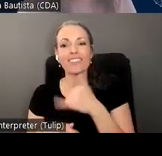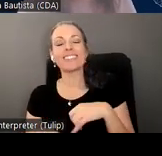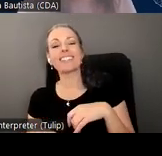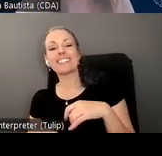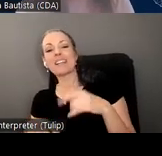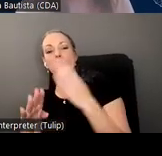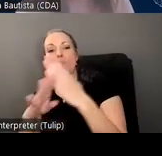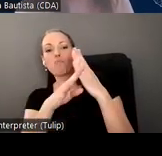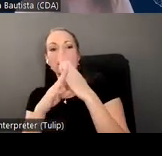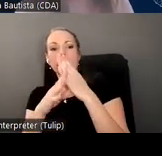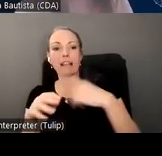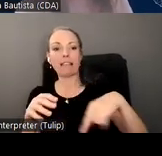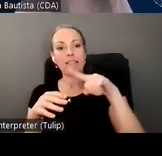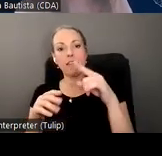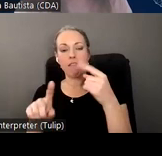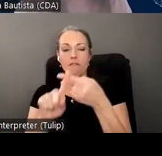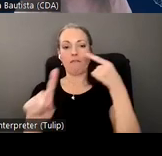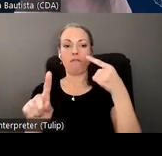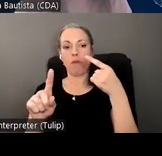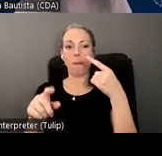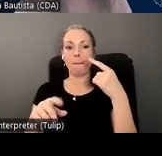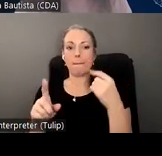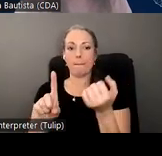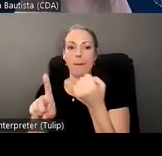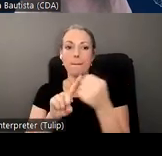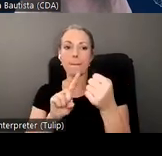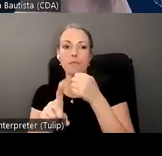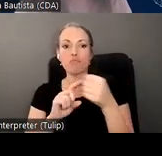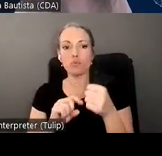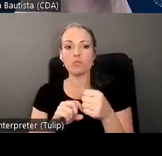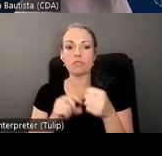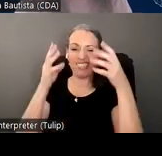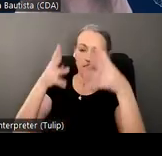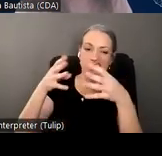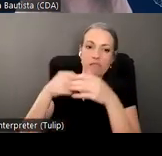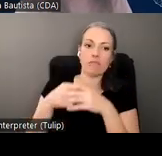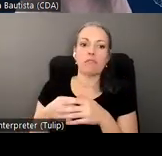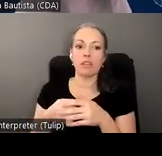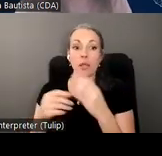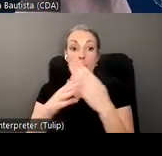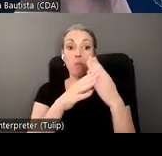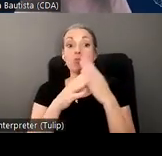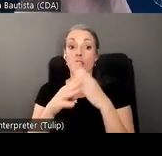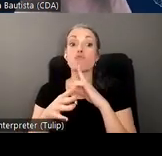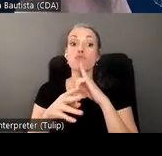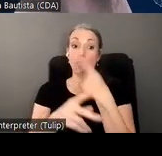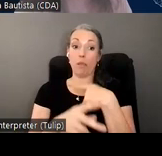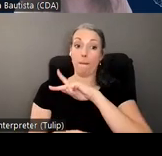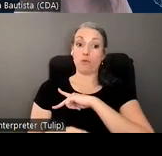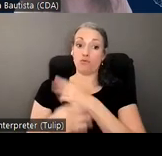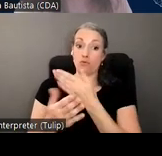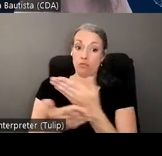adults from abuse, neglect, and self-neglect, and timely interventions, and protecting real and personal properties.